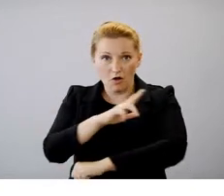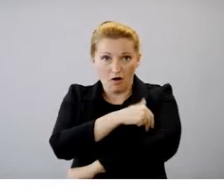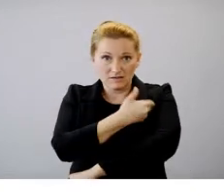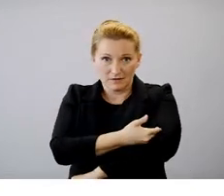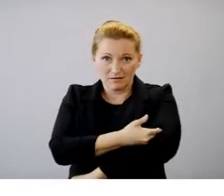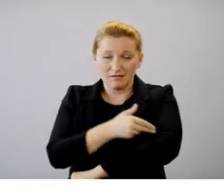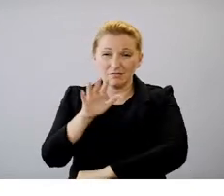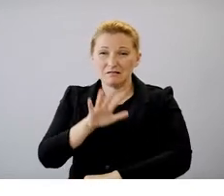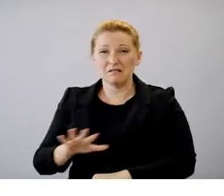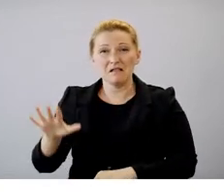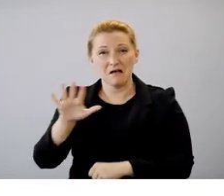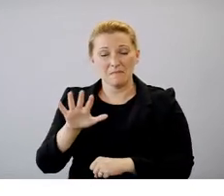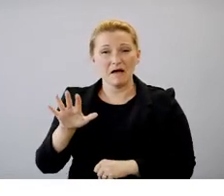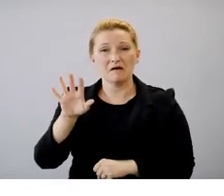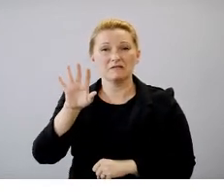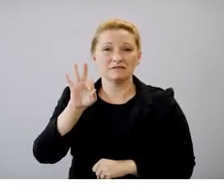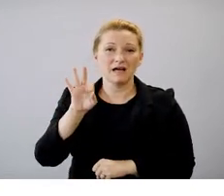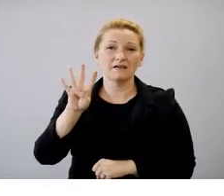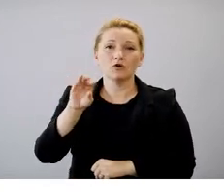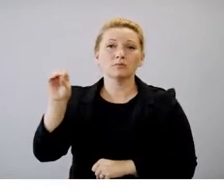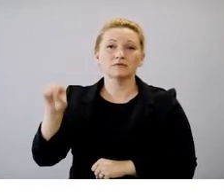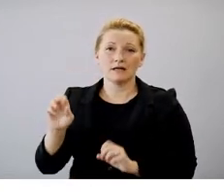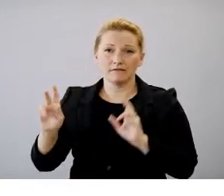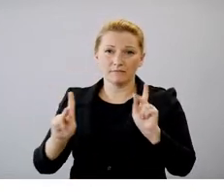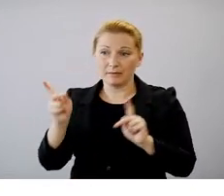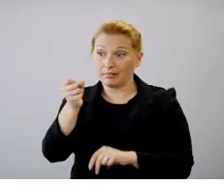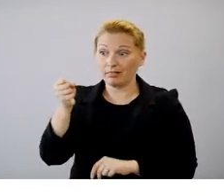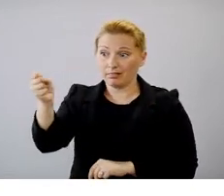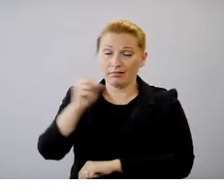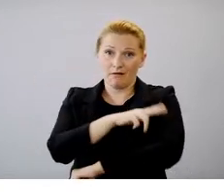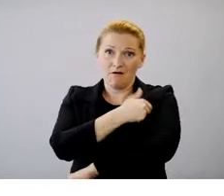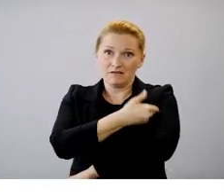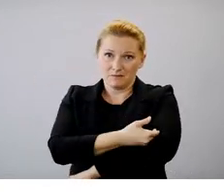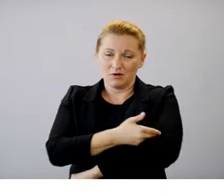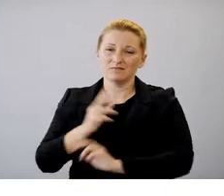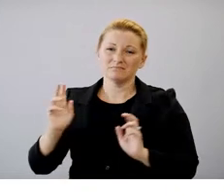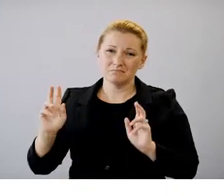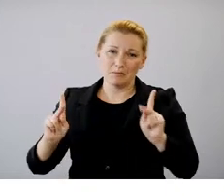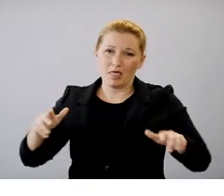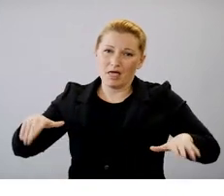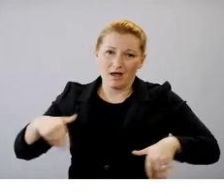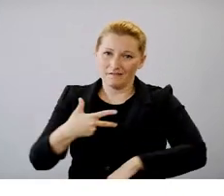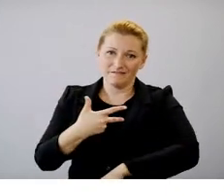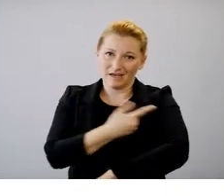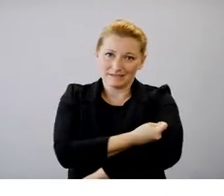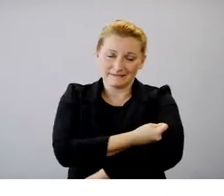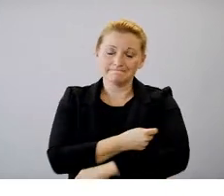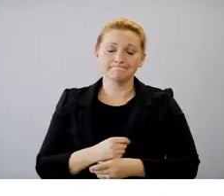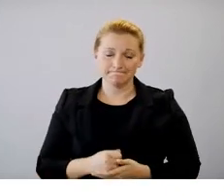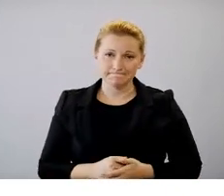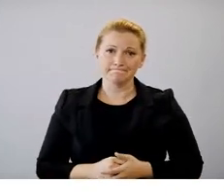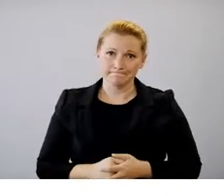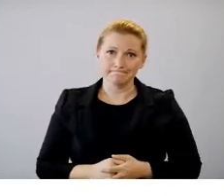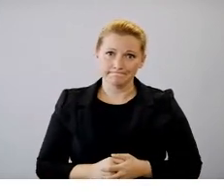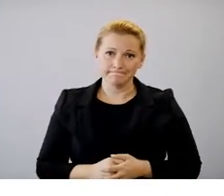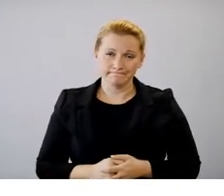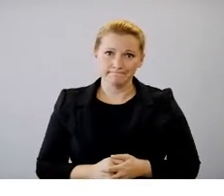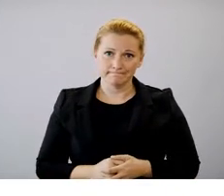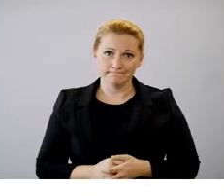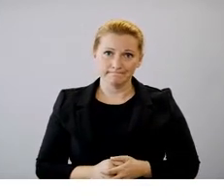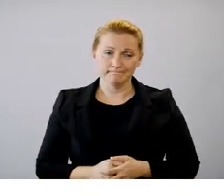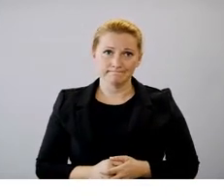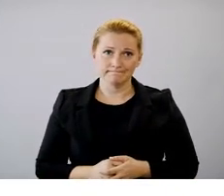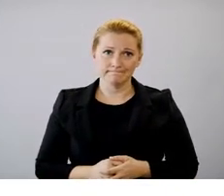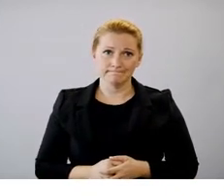March, it accounts for about 94 percent of the hospitalizations are in individuals who are not fully vaccinated in